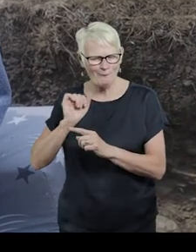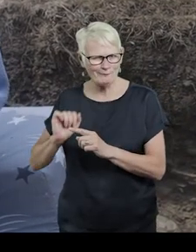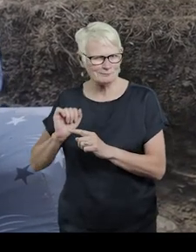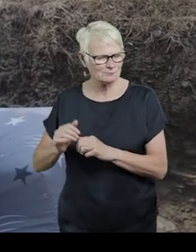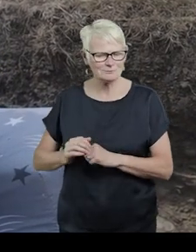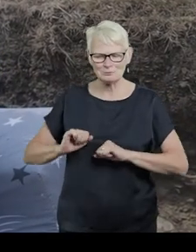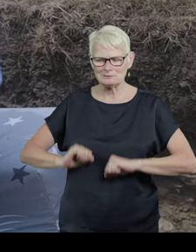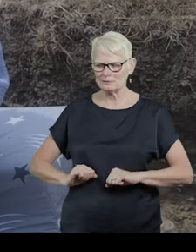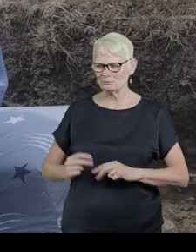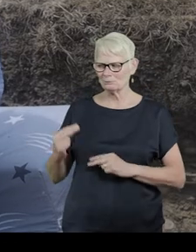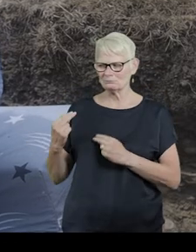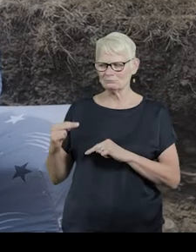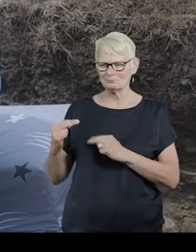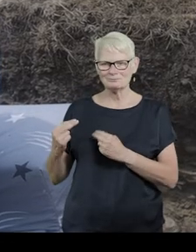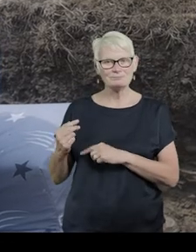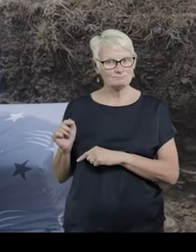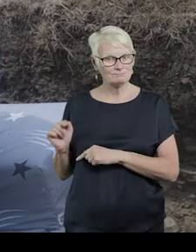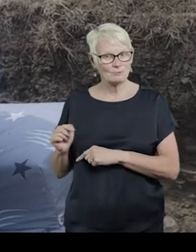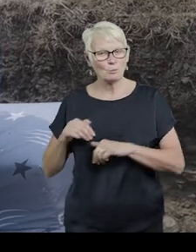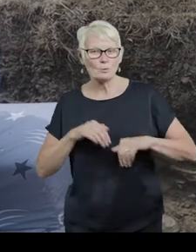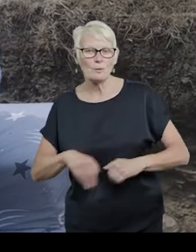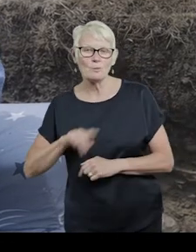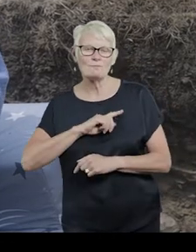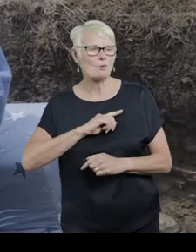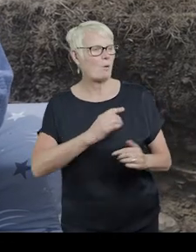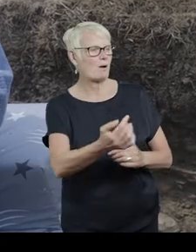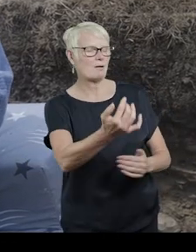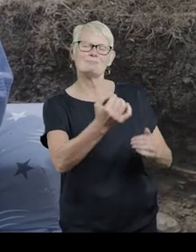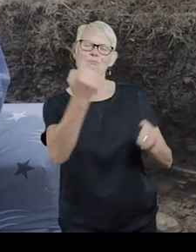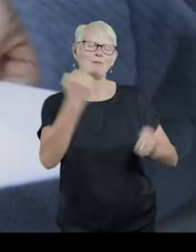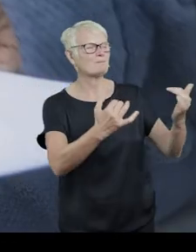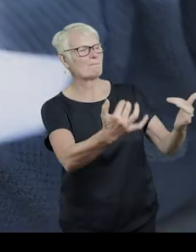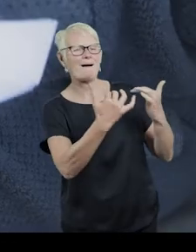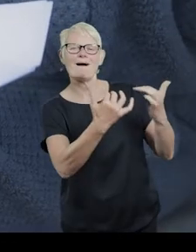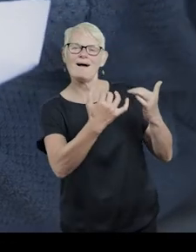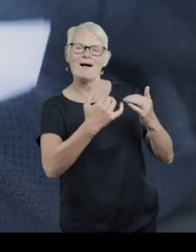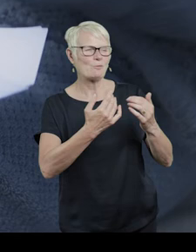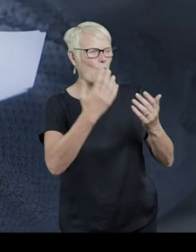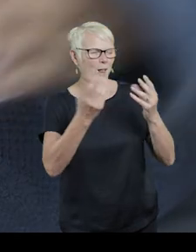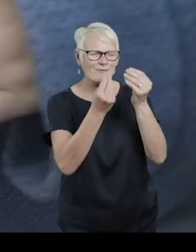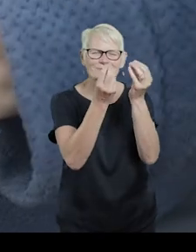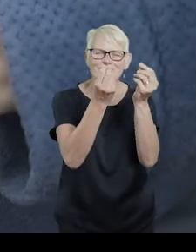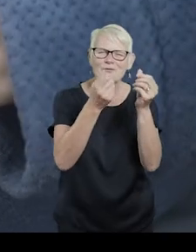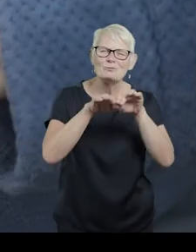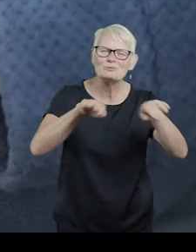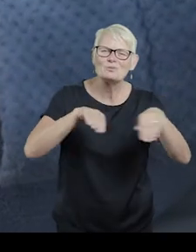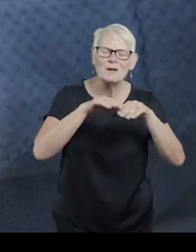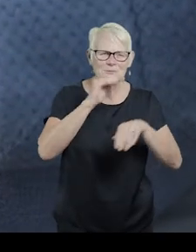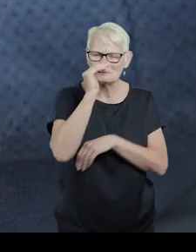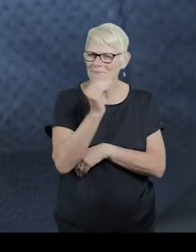beyond the small chairs we sit on in the library while we wait for them all to come back on the big bus. Wrinkled fingers,